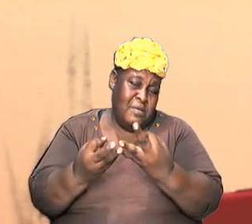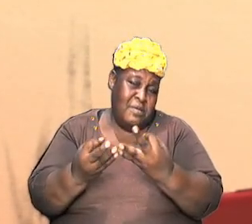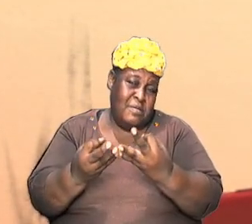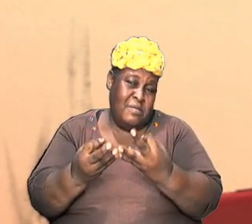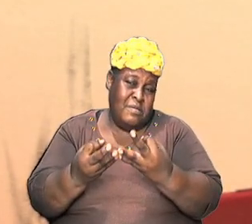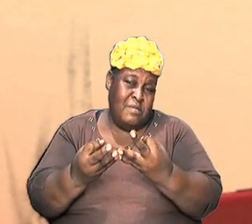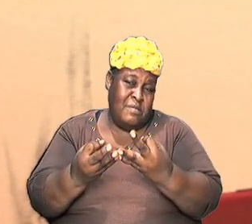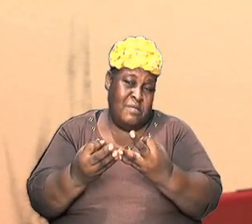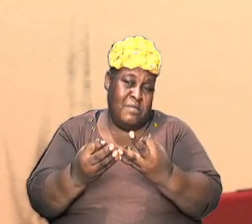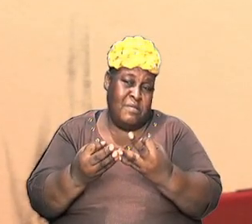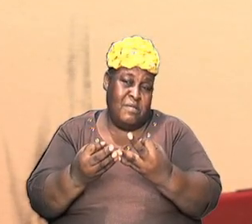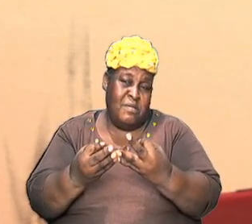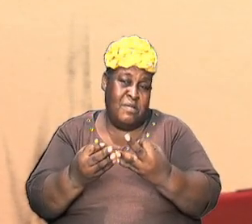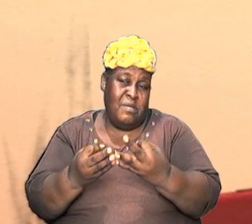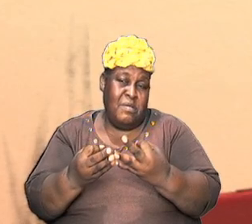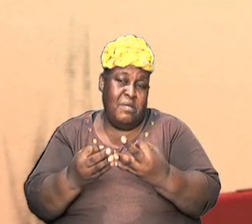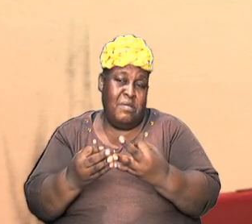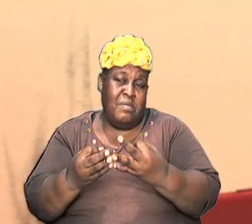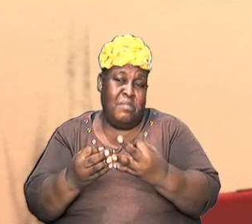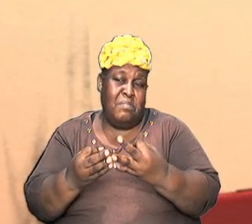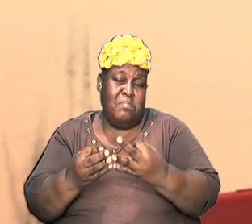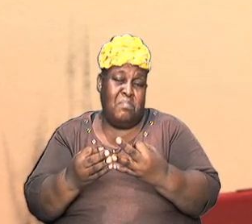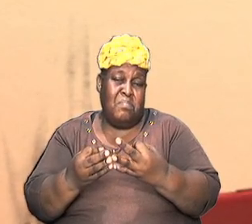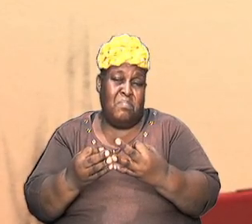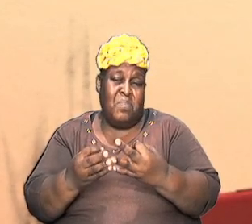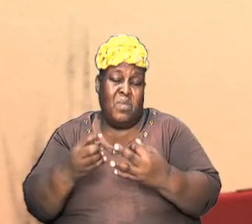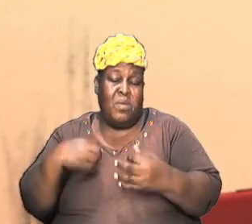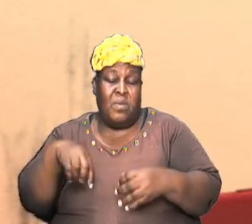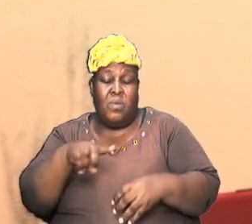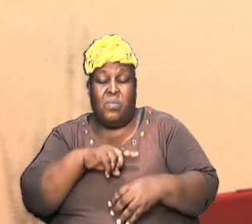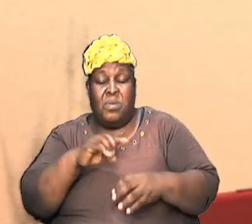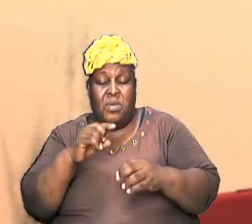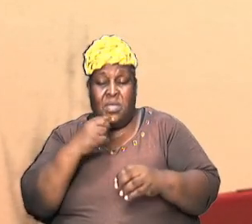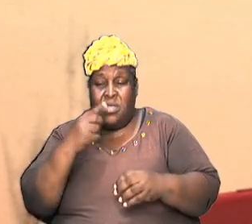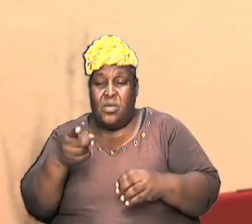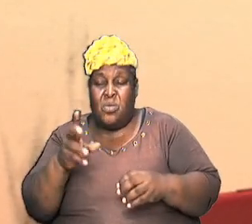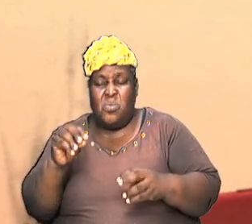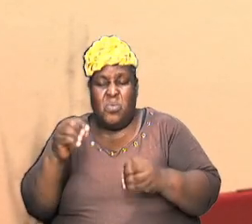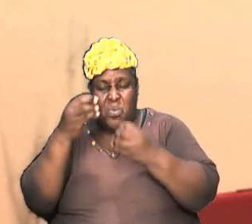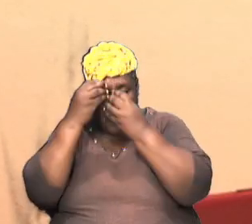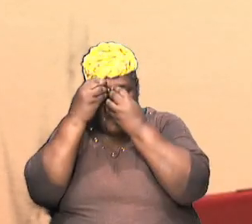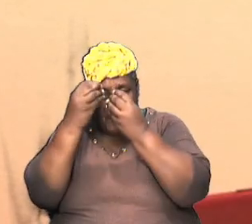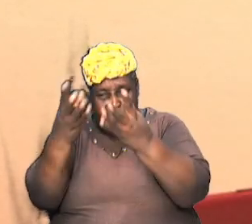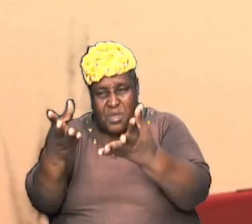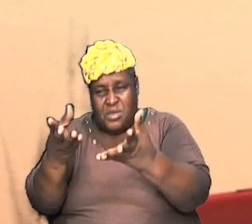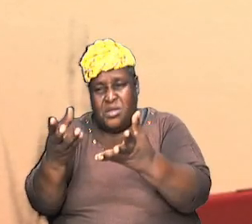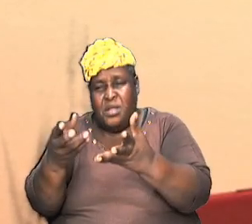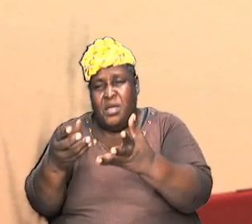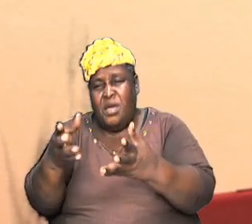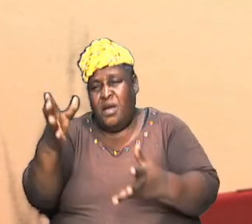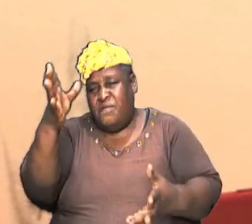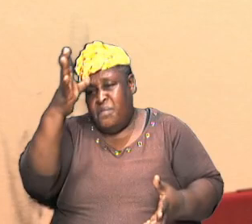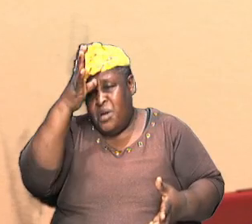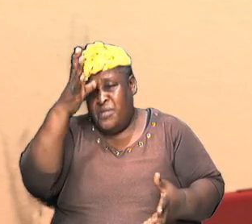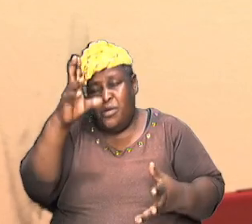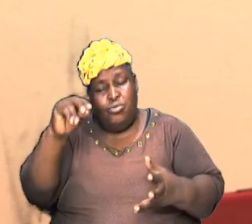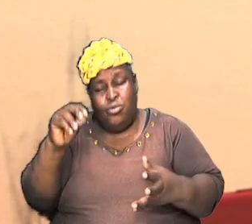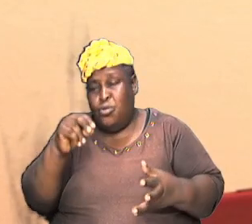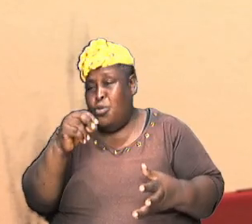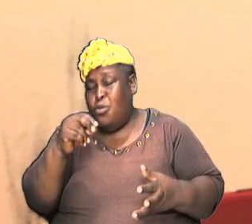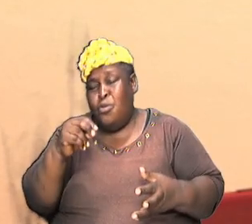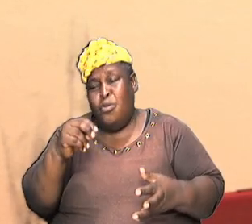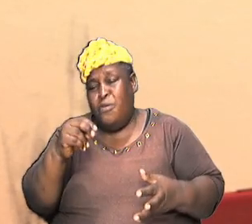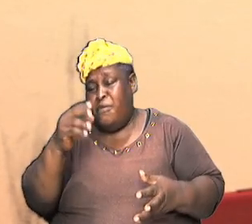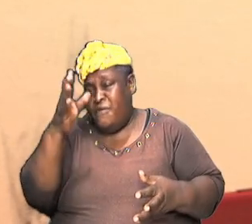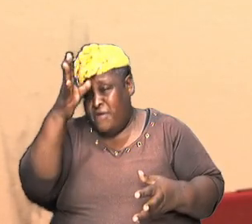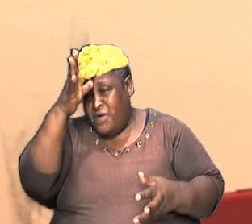ancestry equally it could say we could say there was no information about his mother because he had no mother there